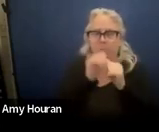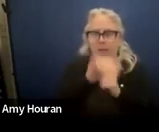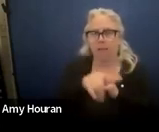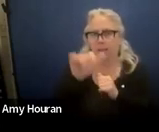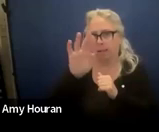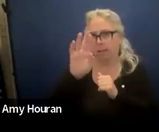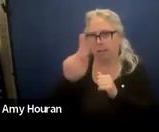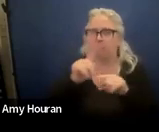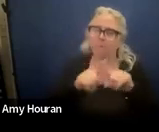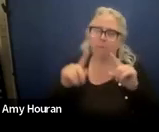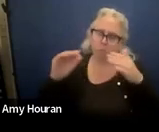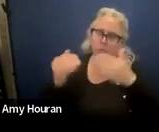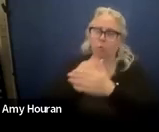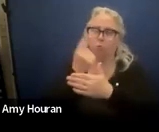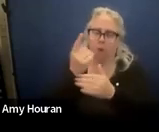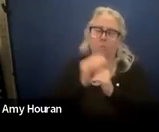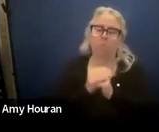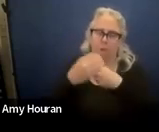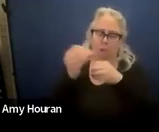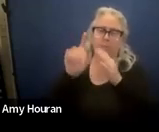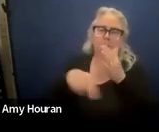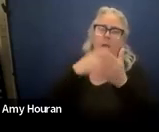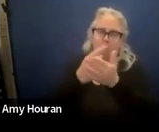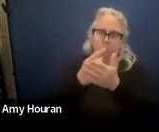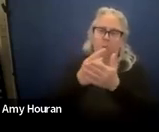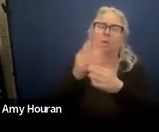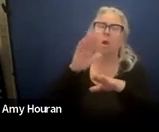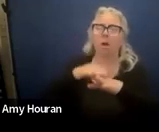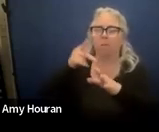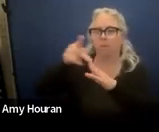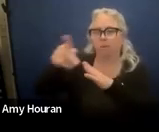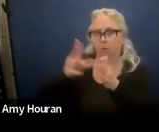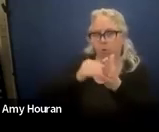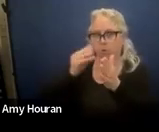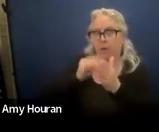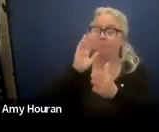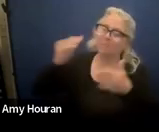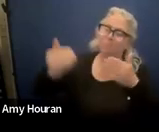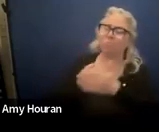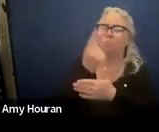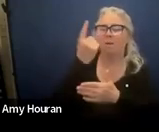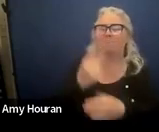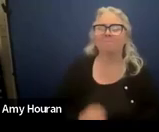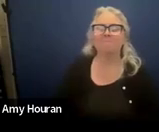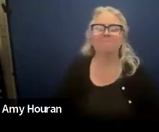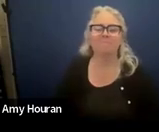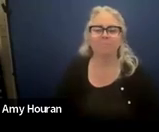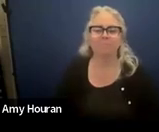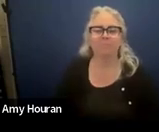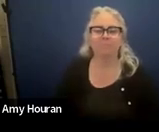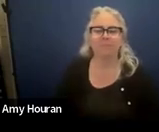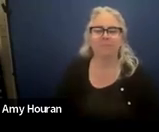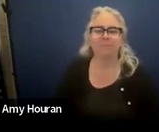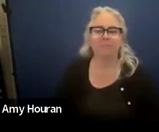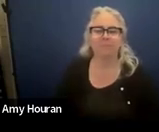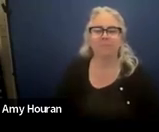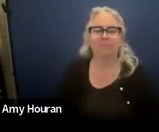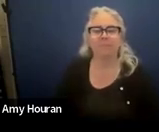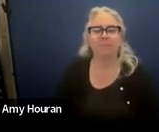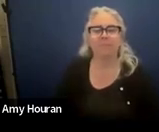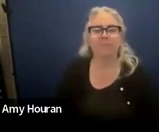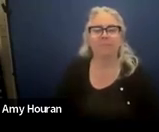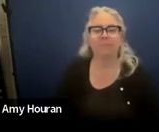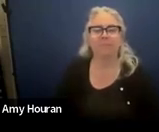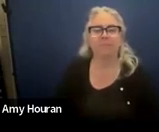but um go to the office hour archives on the professional learning and you get the brand new one nice i'll grab it and put it in the